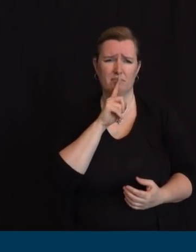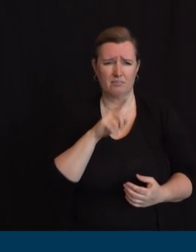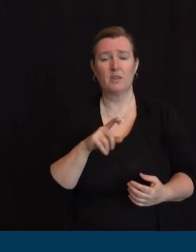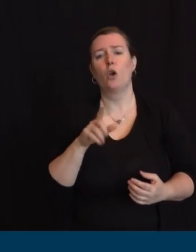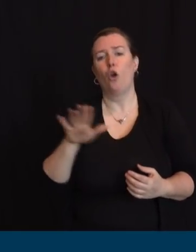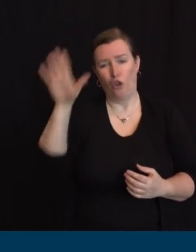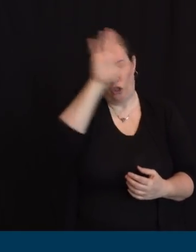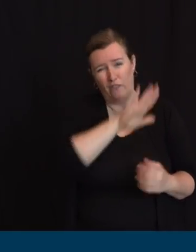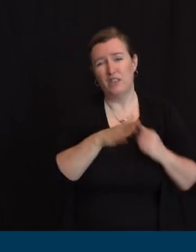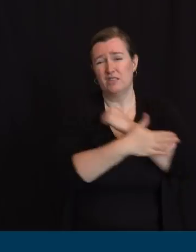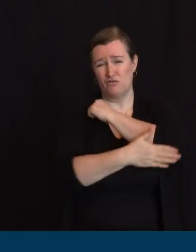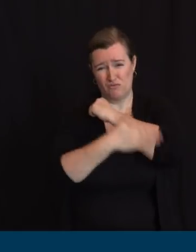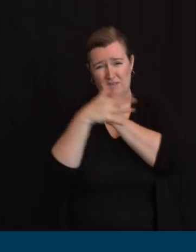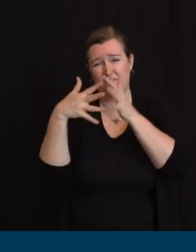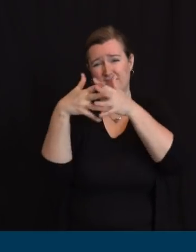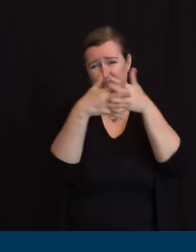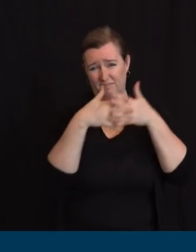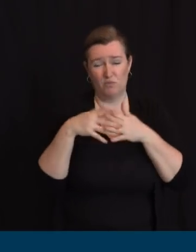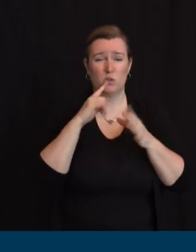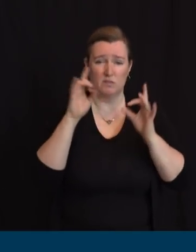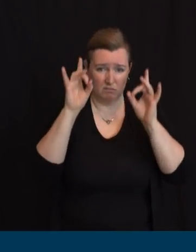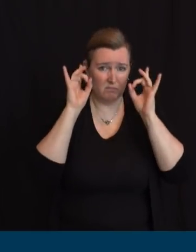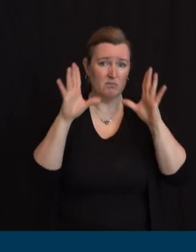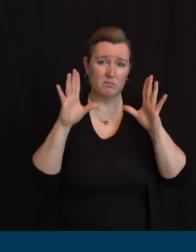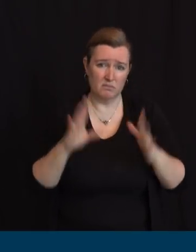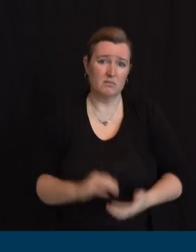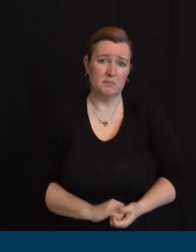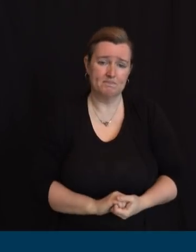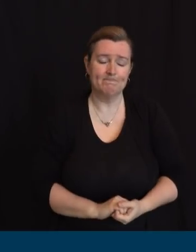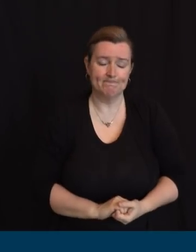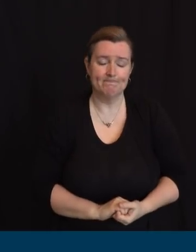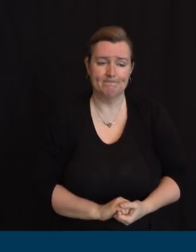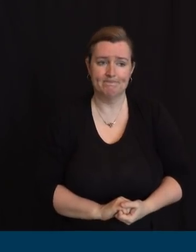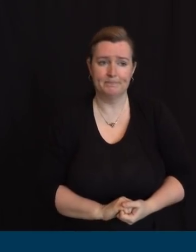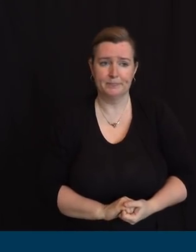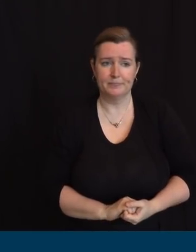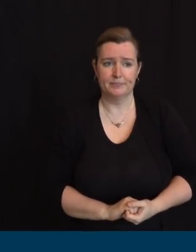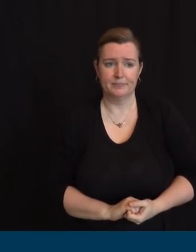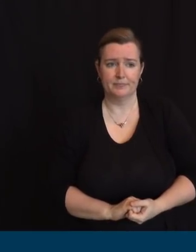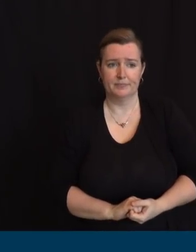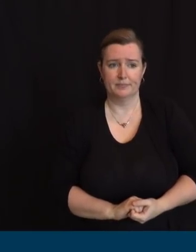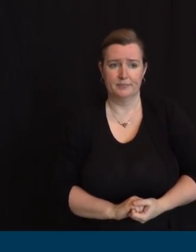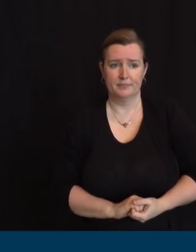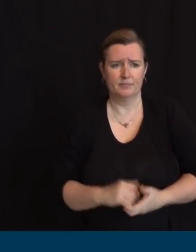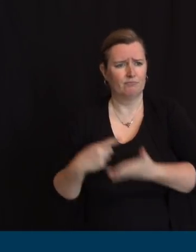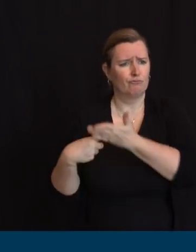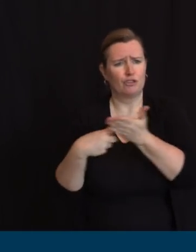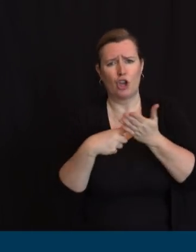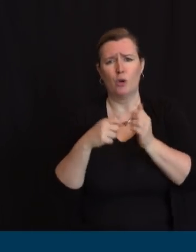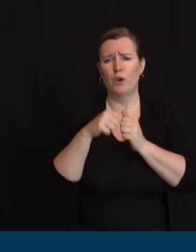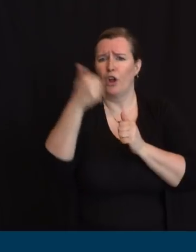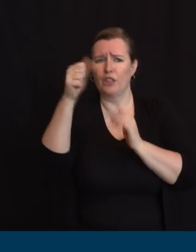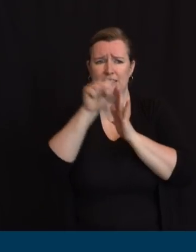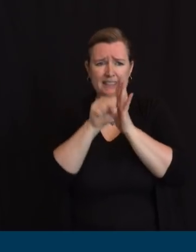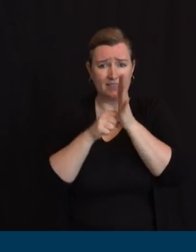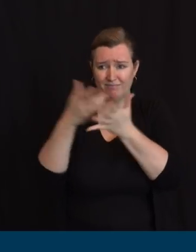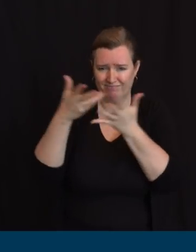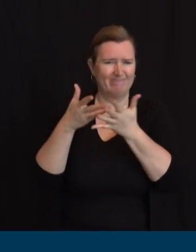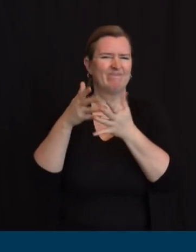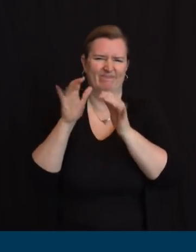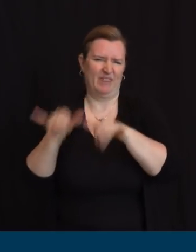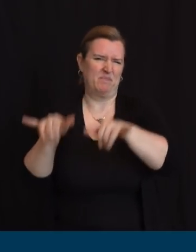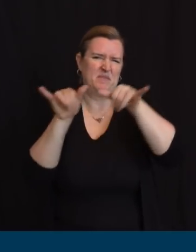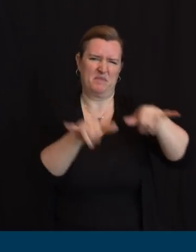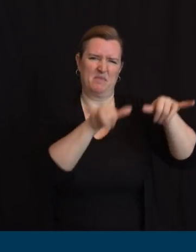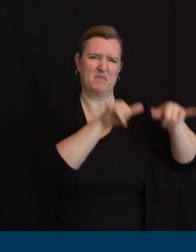comparing notes with other states and uh and and i will just say judy and her team are literally morning noon and night